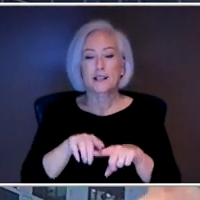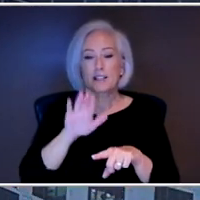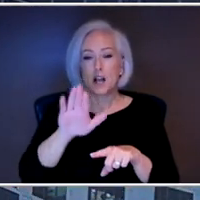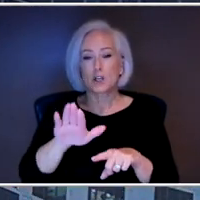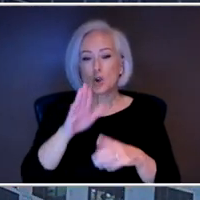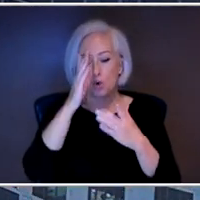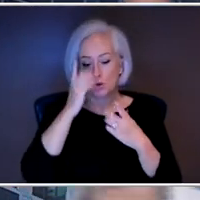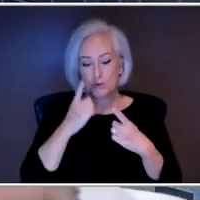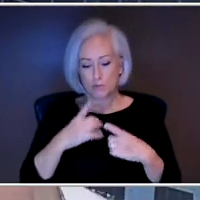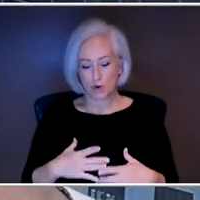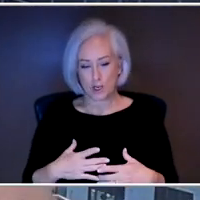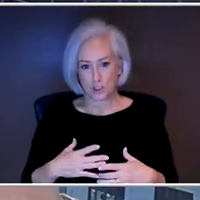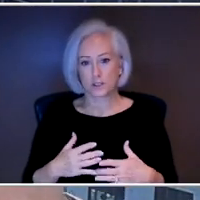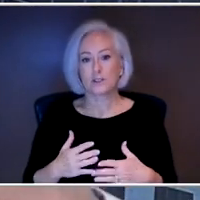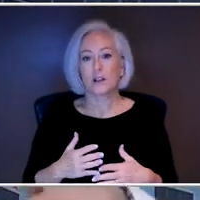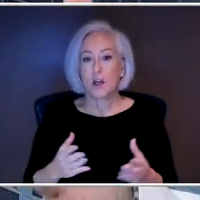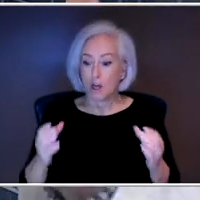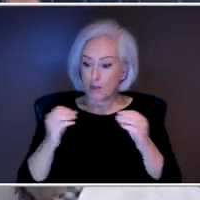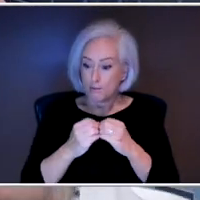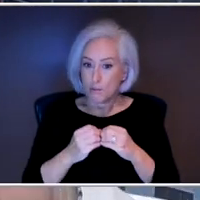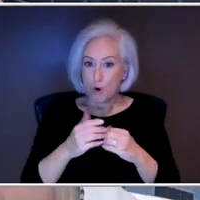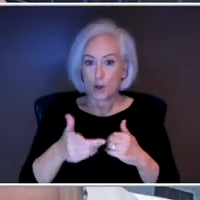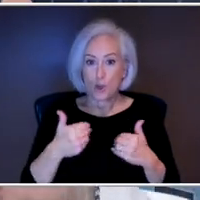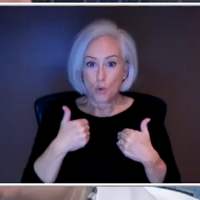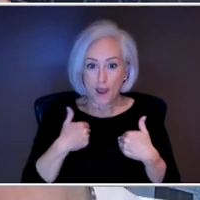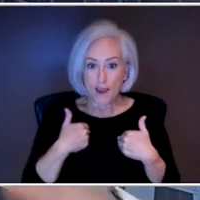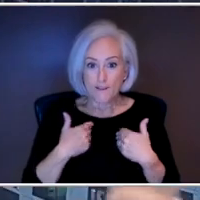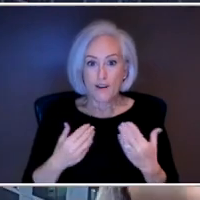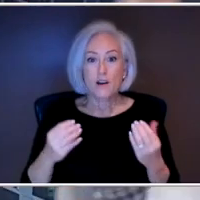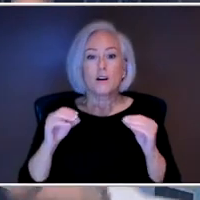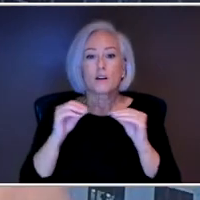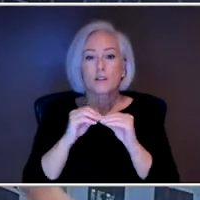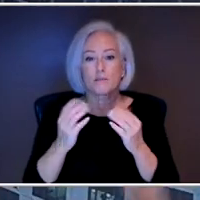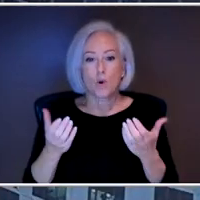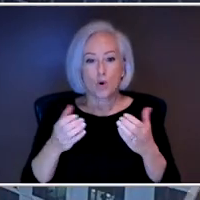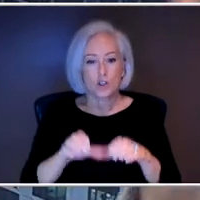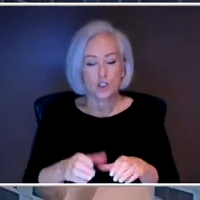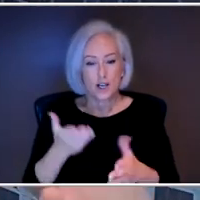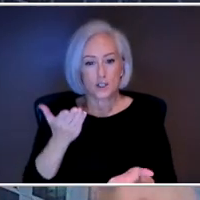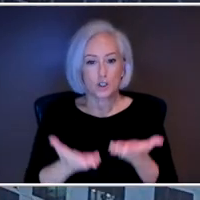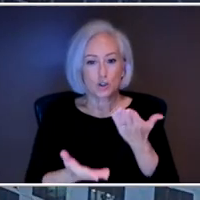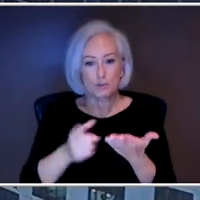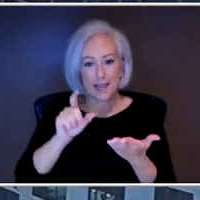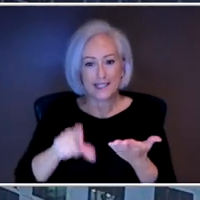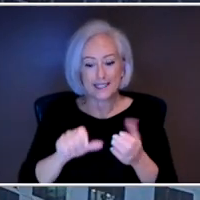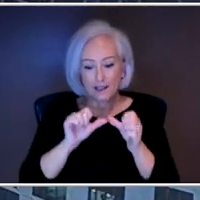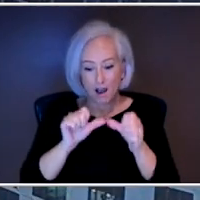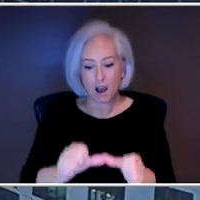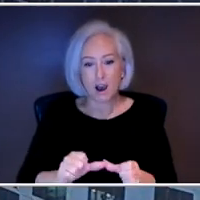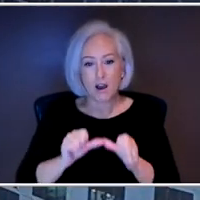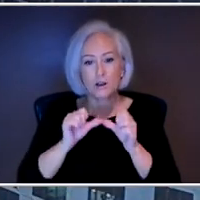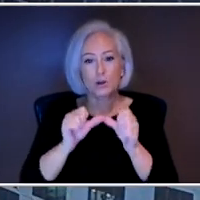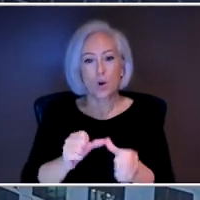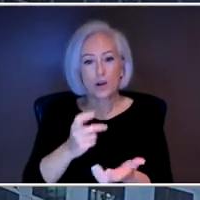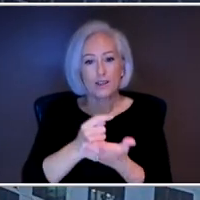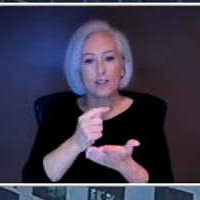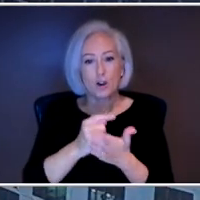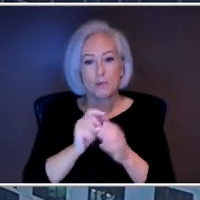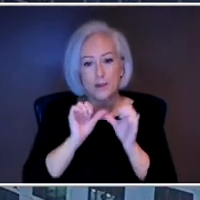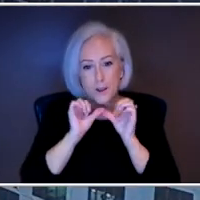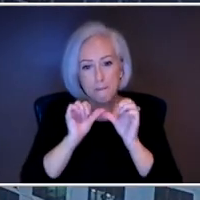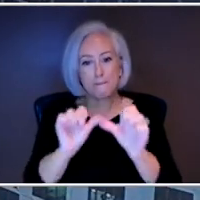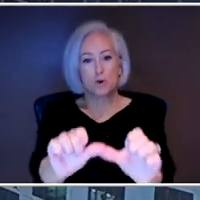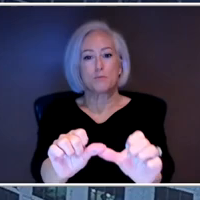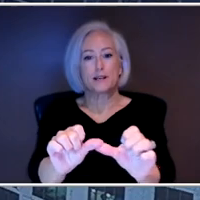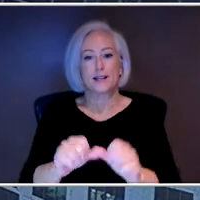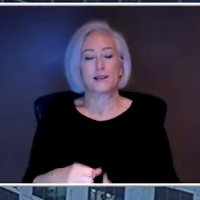you've had in your lifetime, the more likely you are to probably have a need for ongoing therapy permanently. So basically our general rule is three. If you've had three